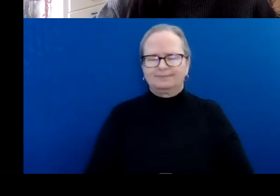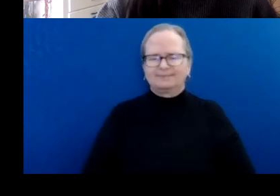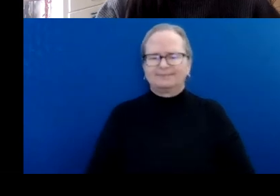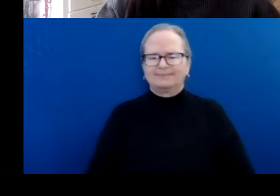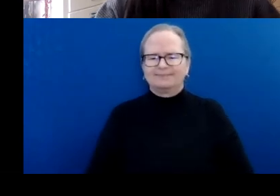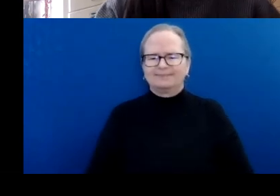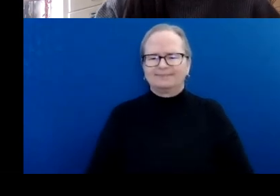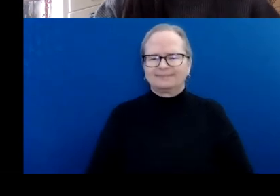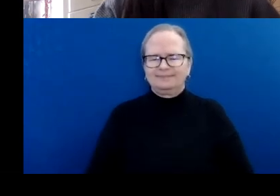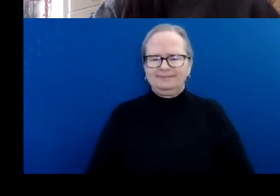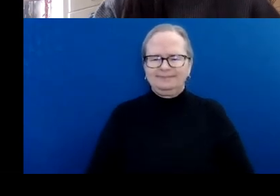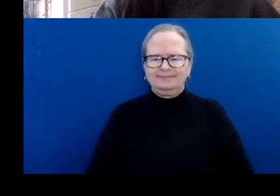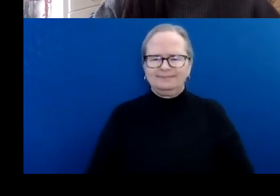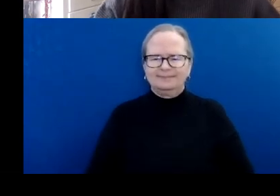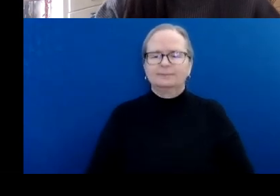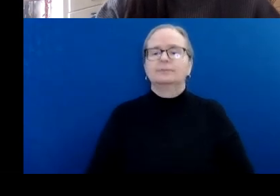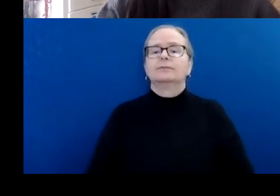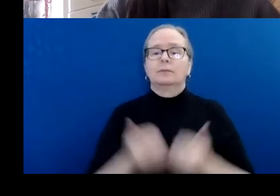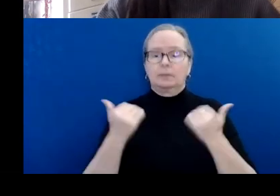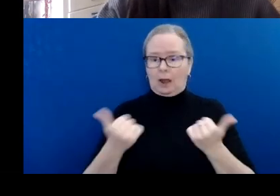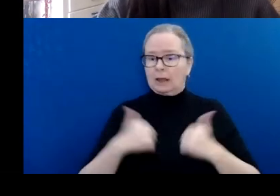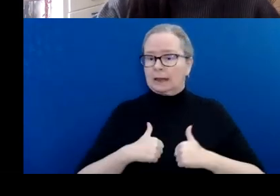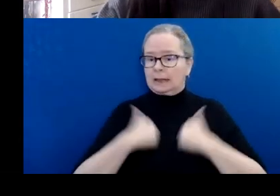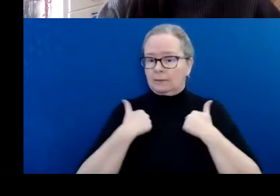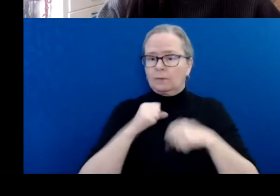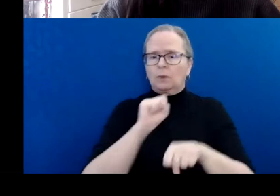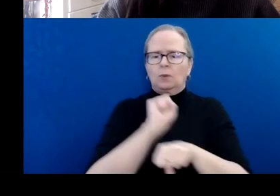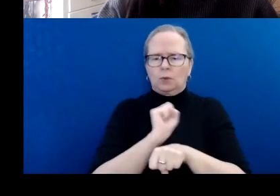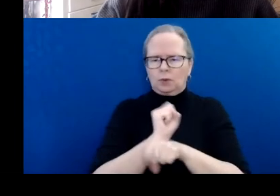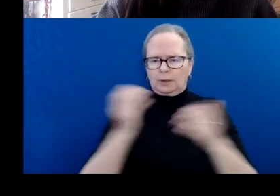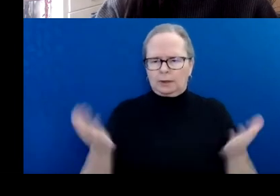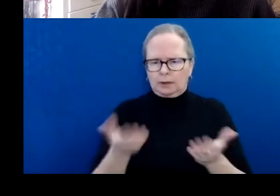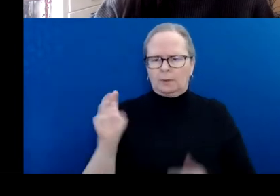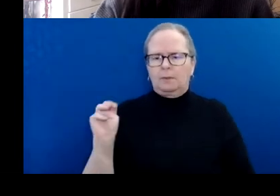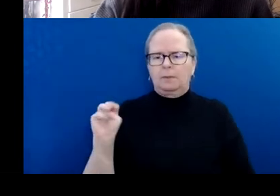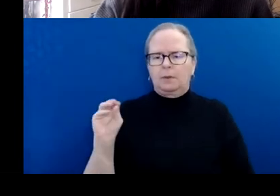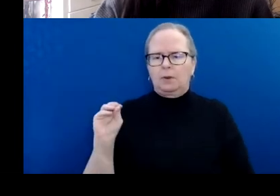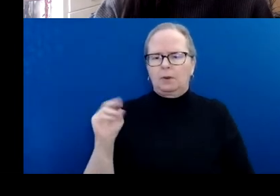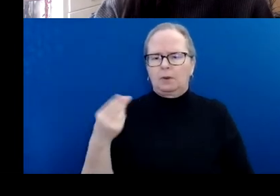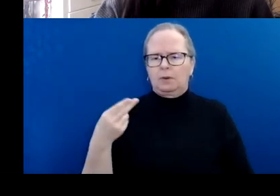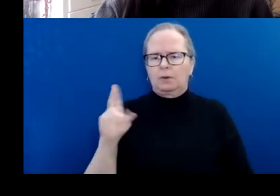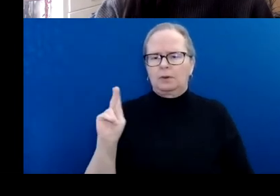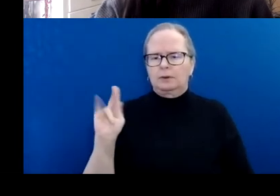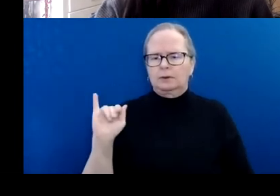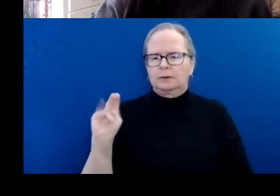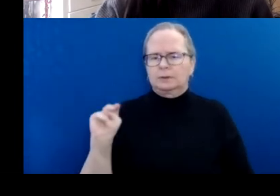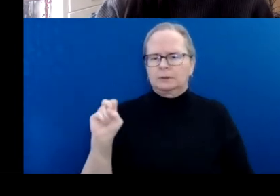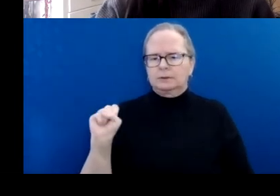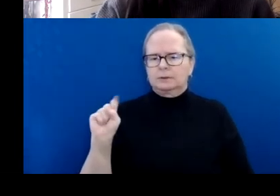We currently live and work in Mokinsis, or Calgary, which is Treaty 7 territory.